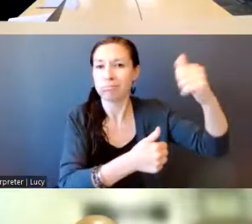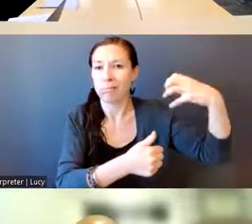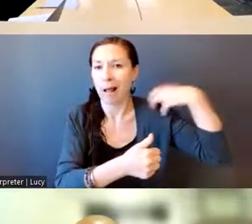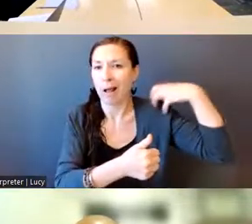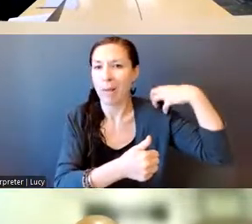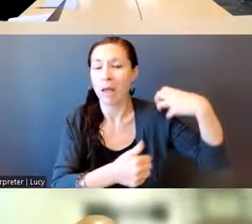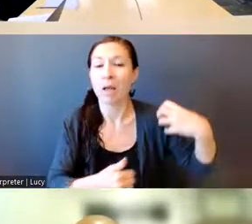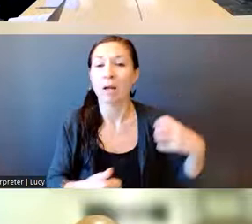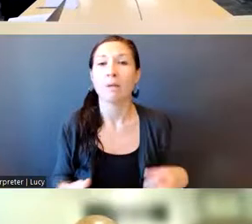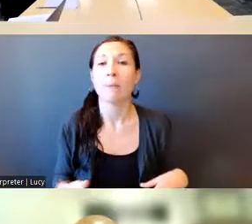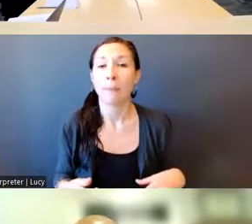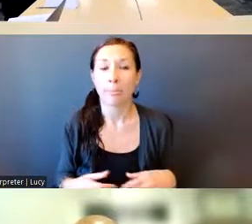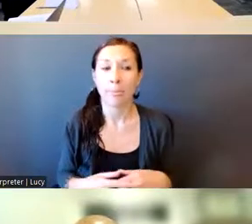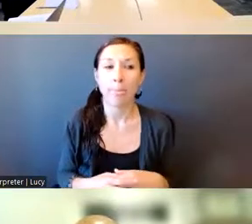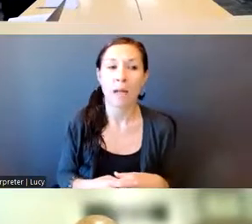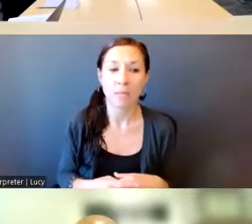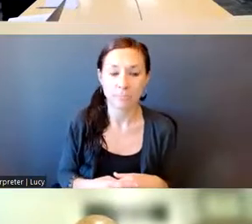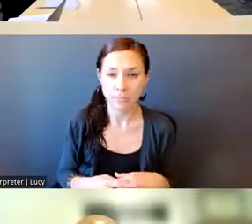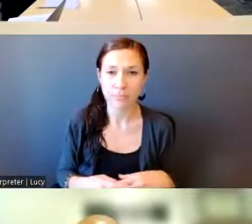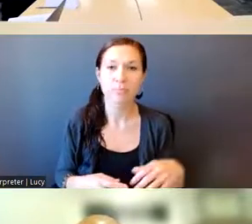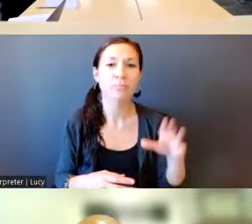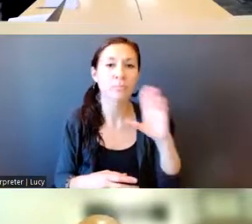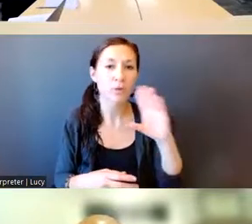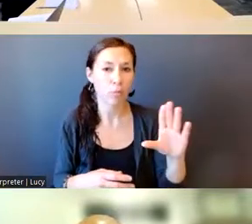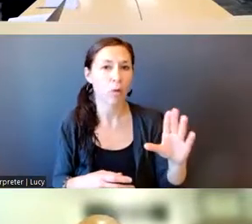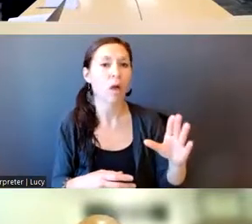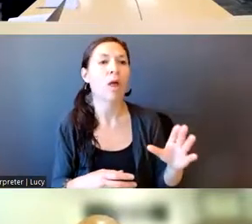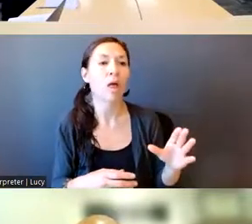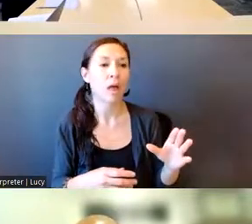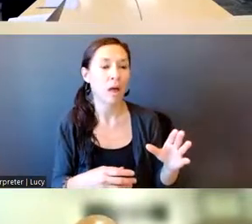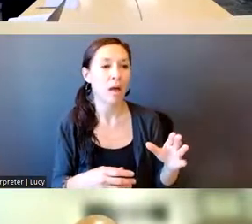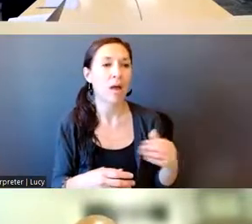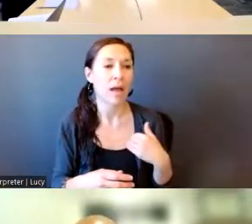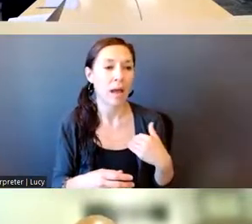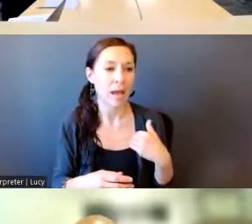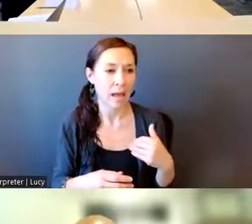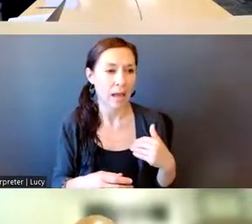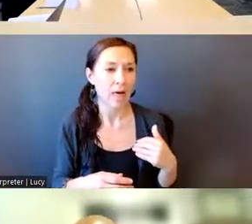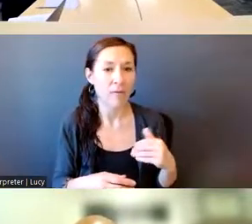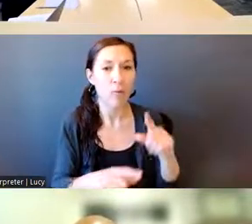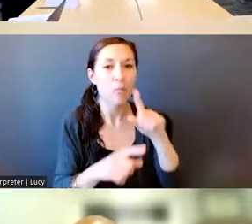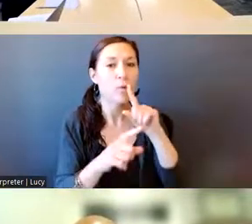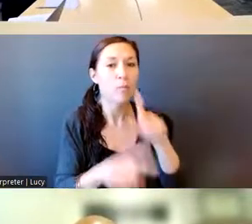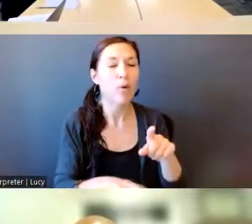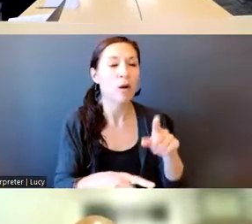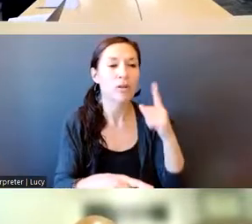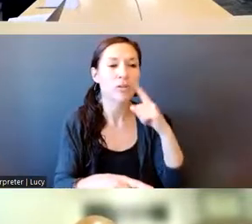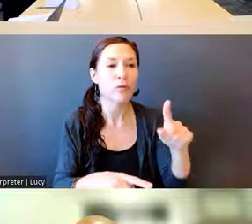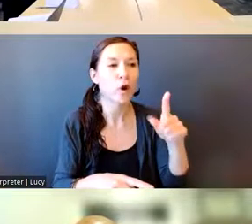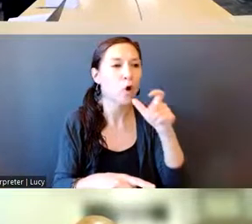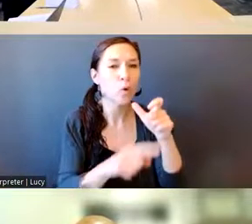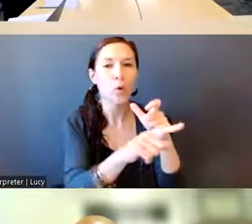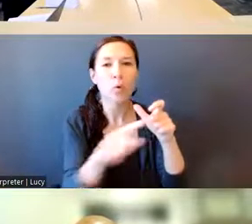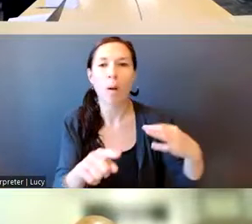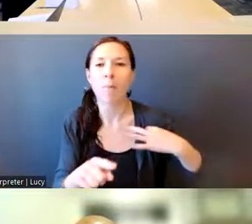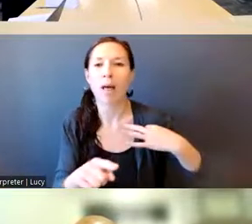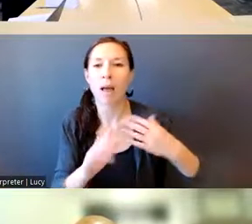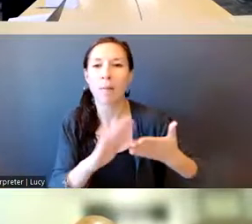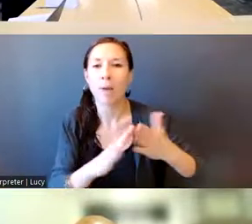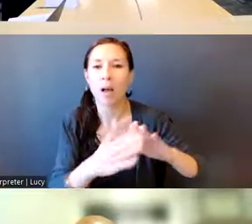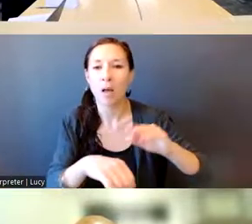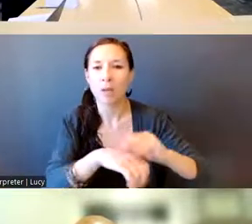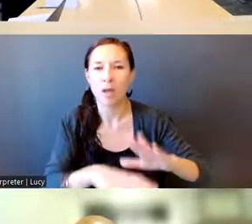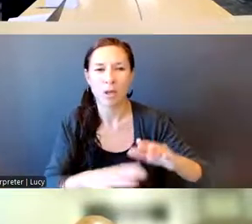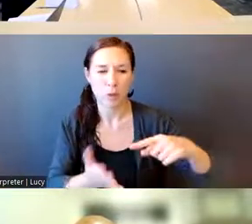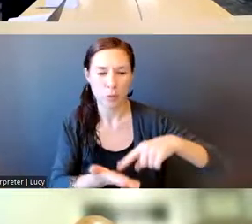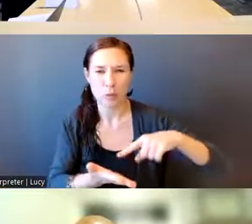requests for qualifications. They're due on the 30th of this month. We are working in collaboration with a